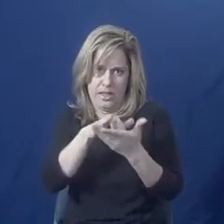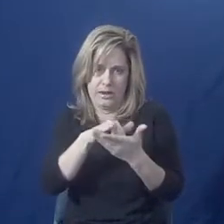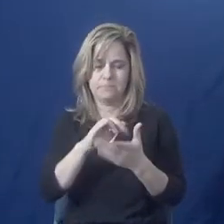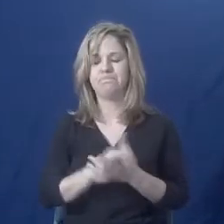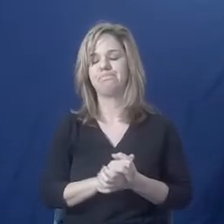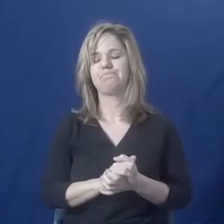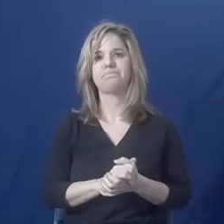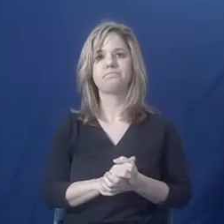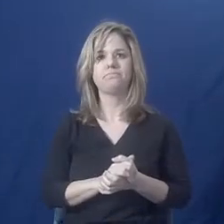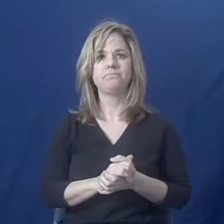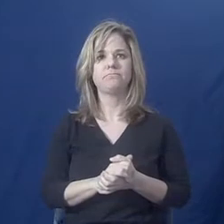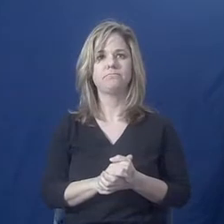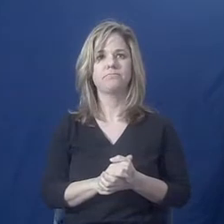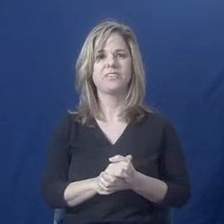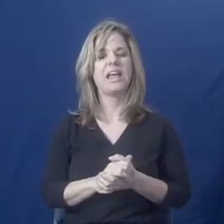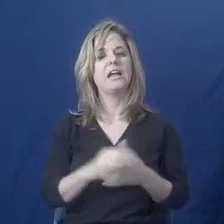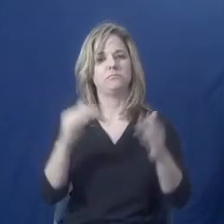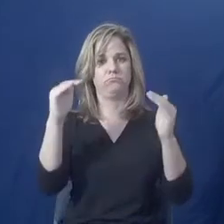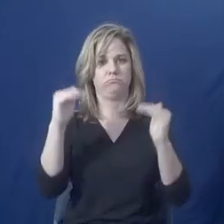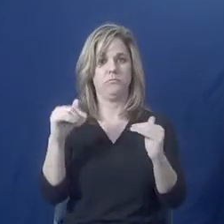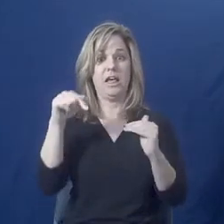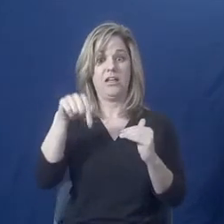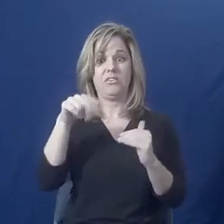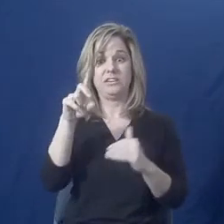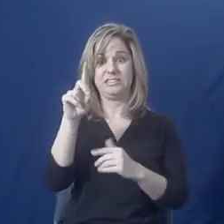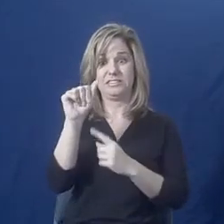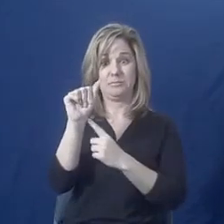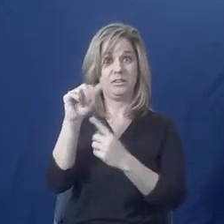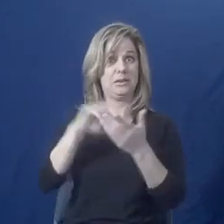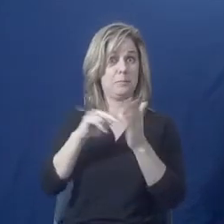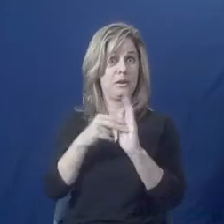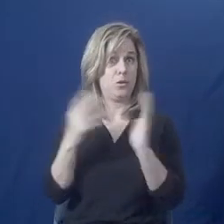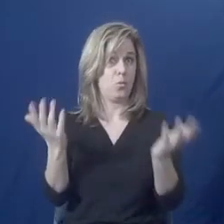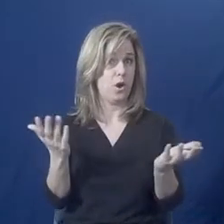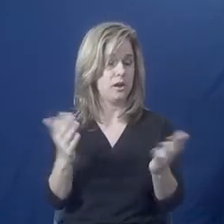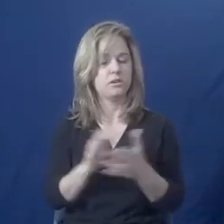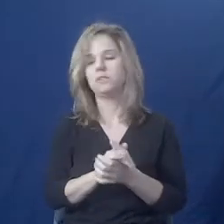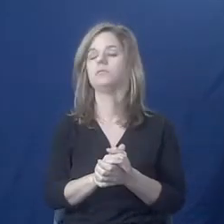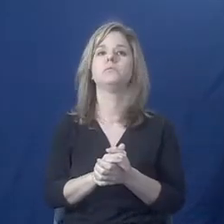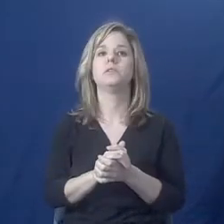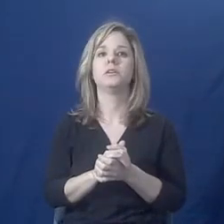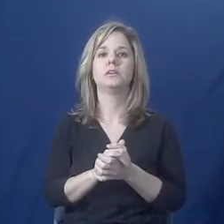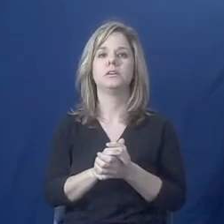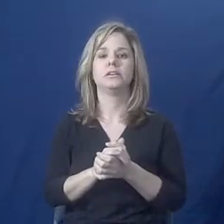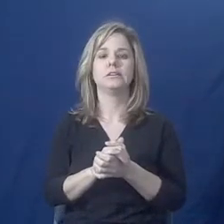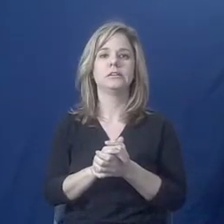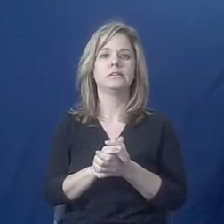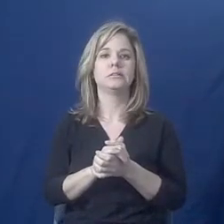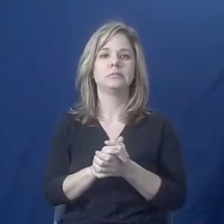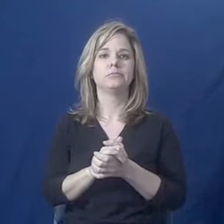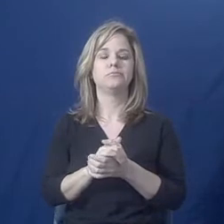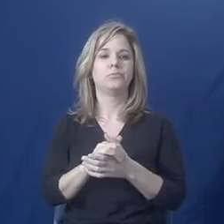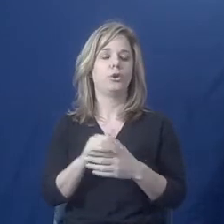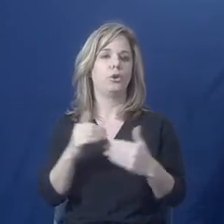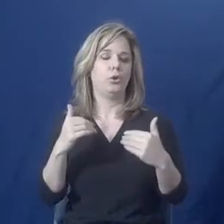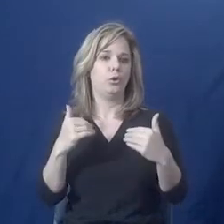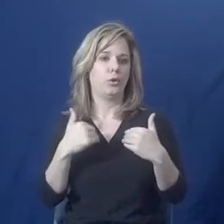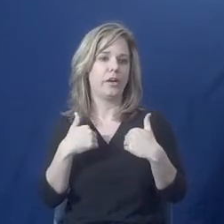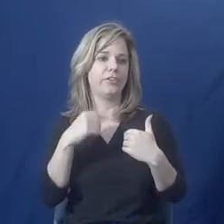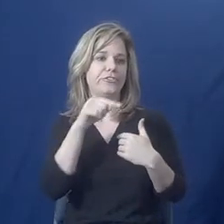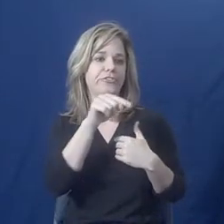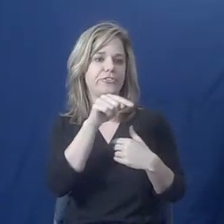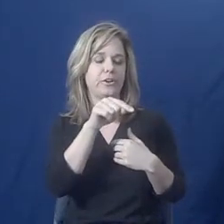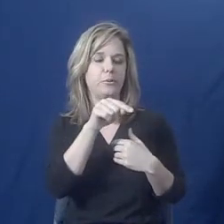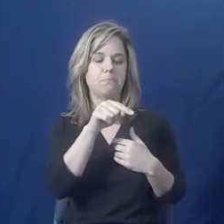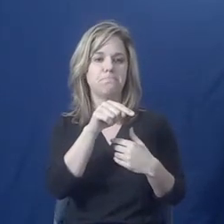And the way we define disability for this particular presentation is the product of an interaction